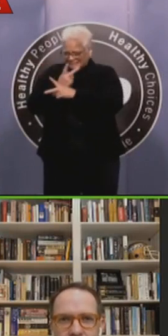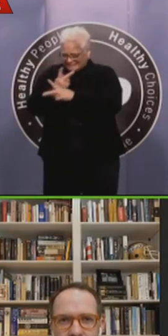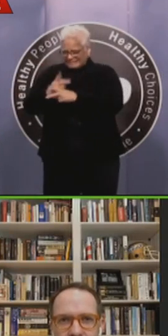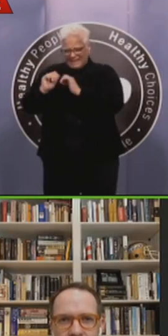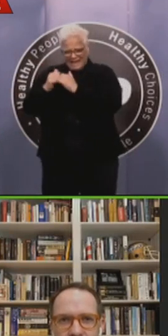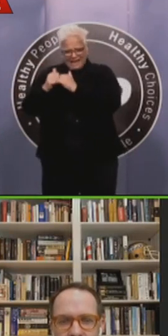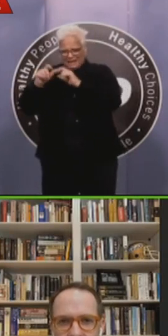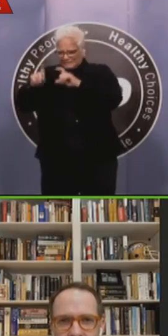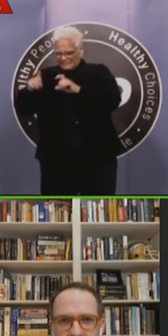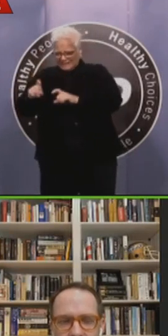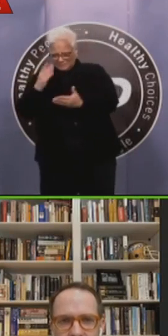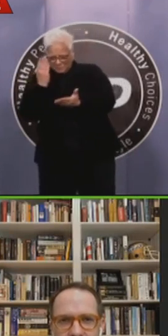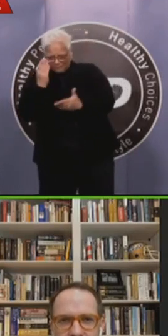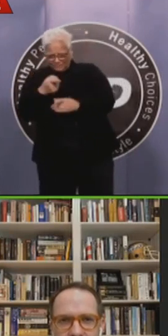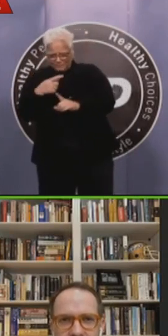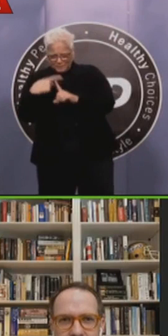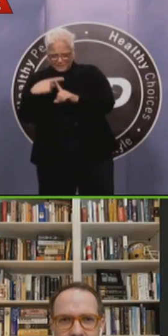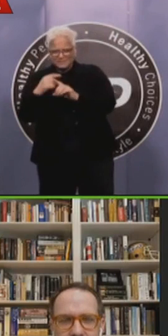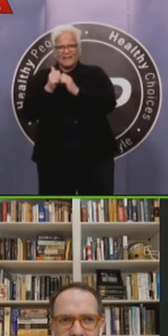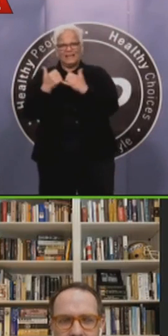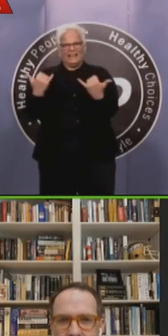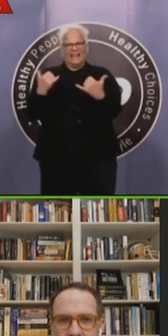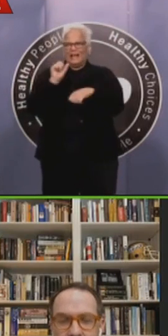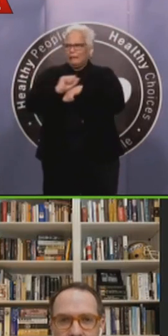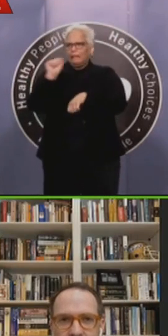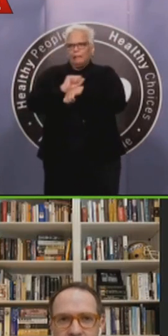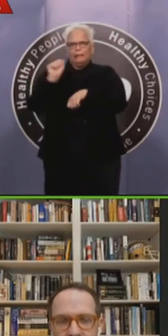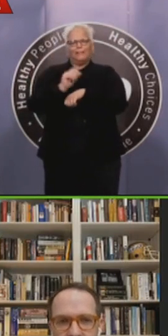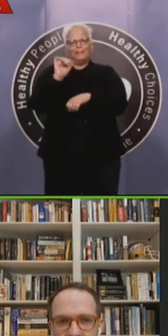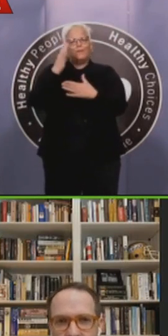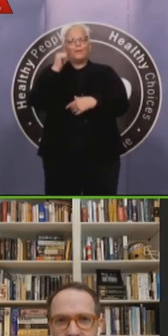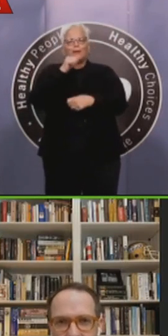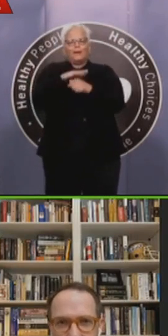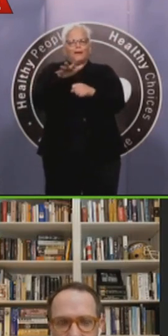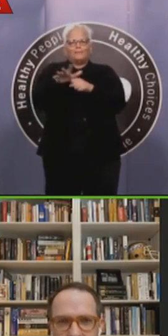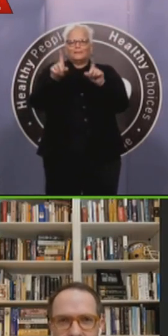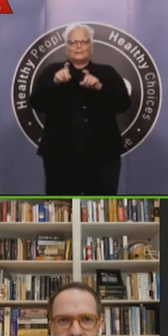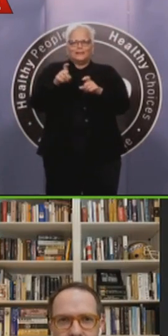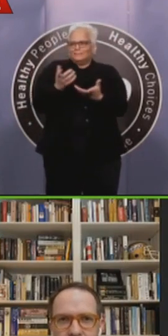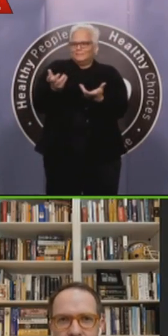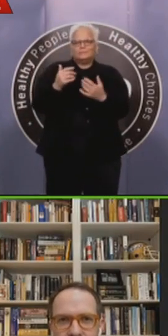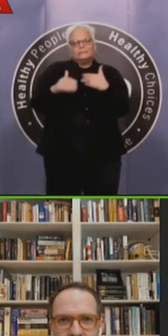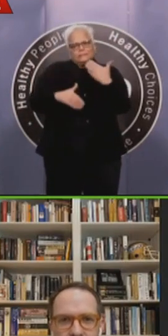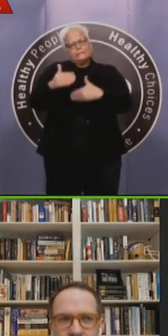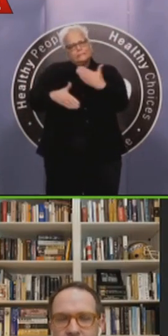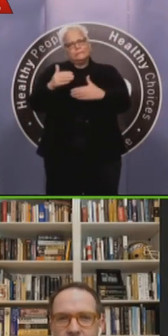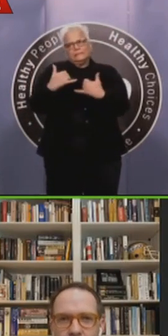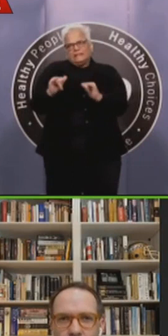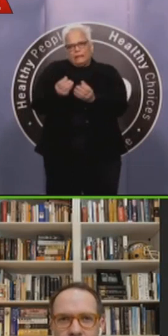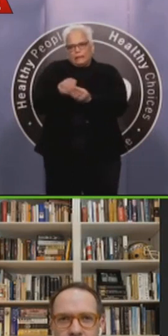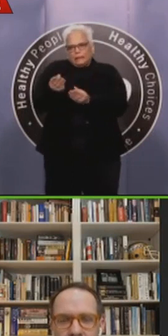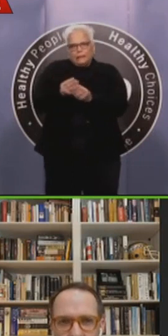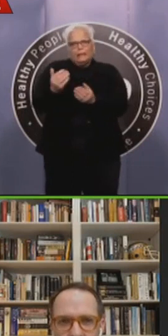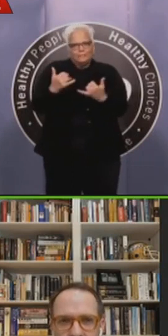had here in Tulsa to date in making decisions, uh, and that we certainly faced in the early stages was that we